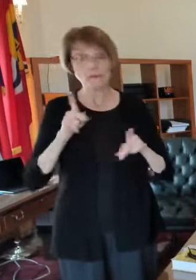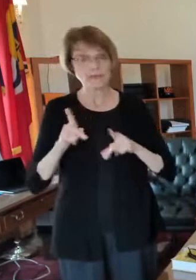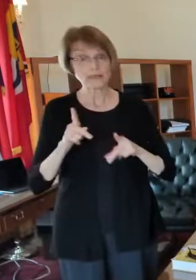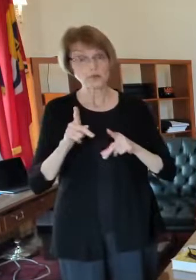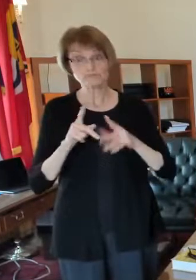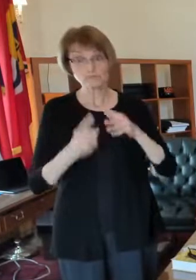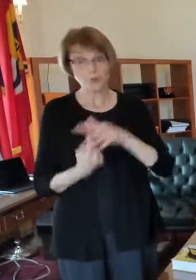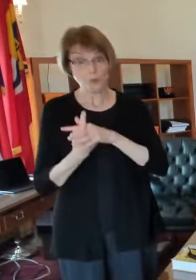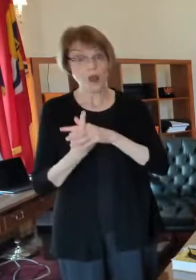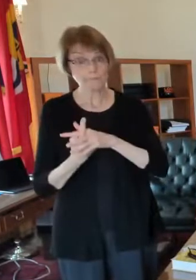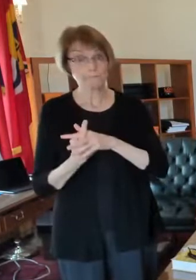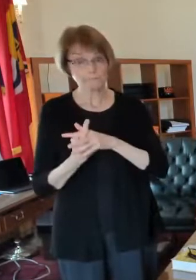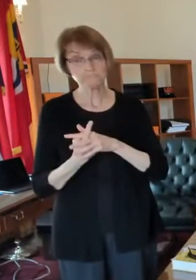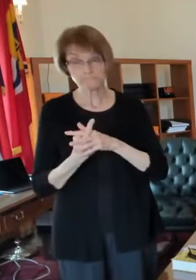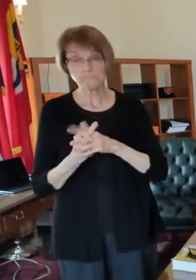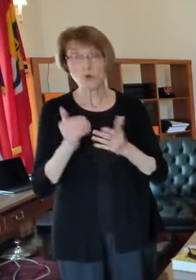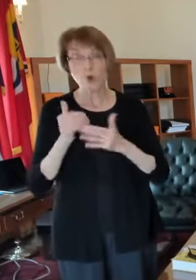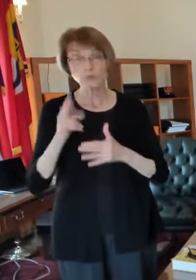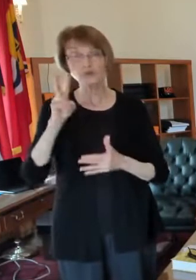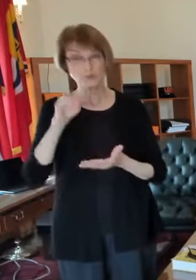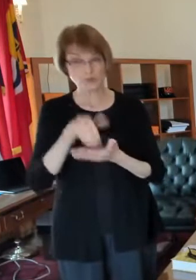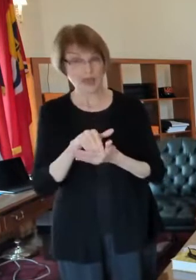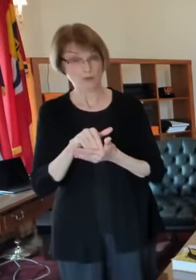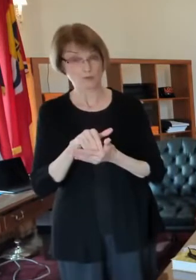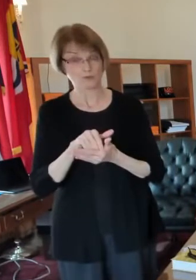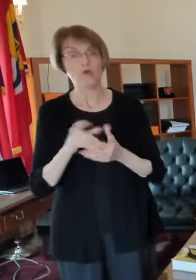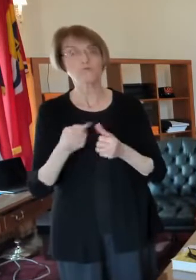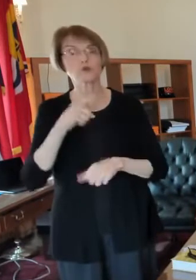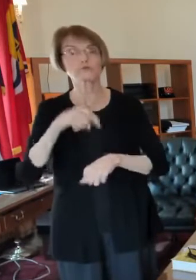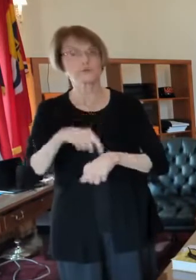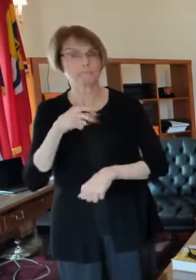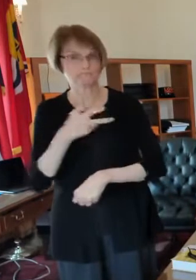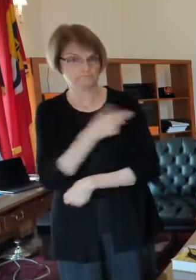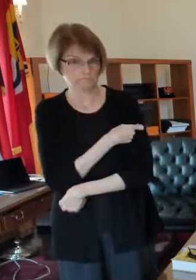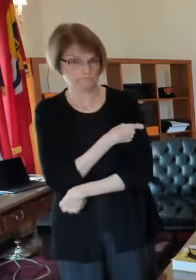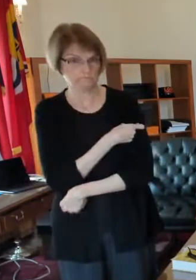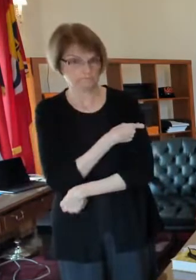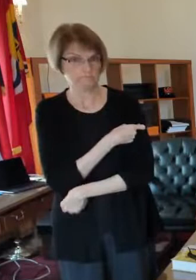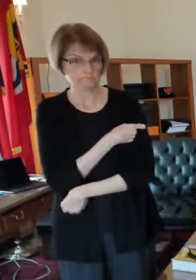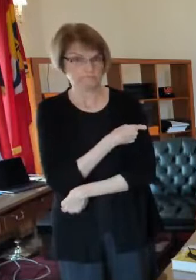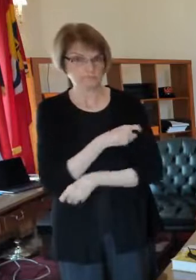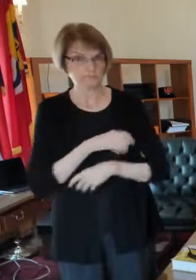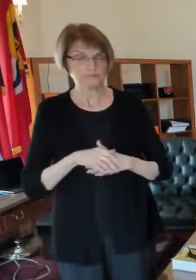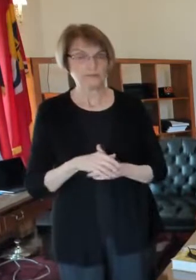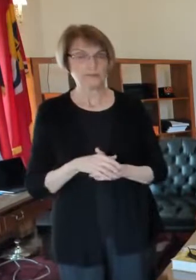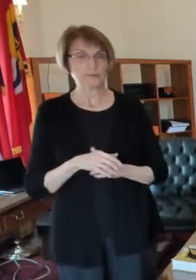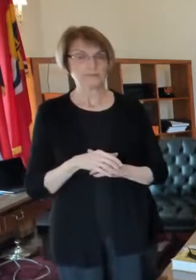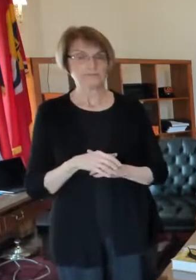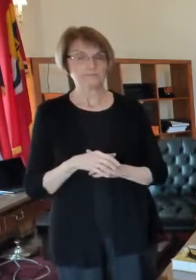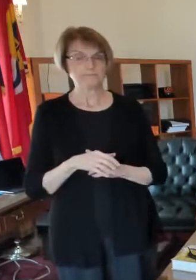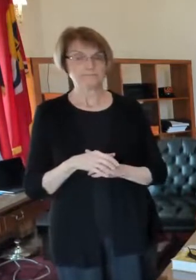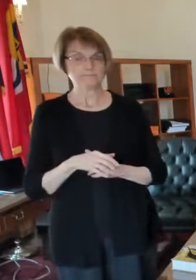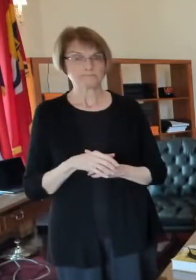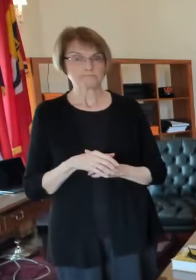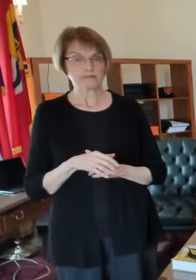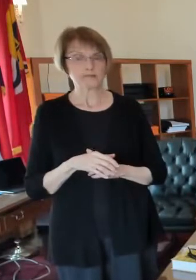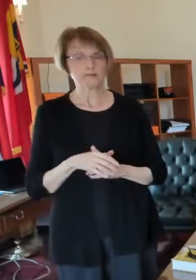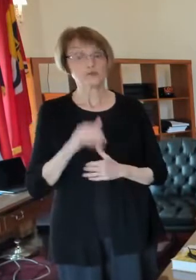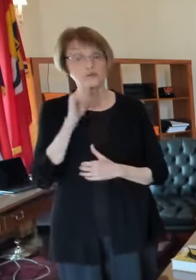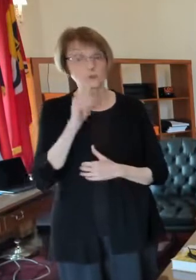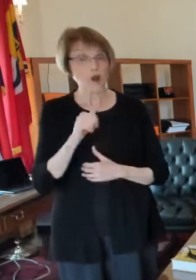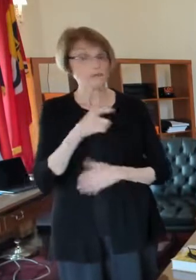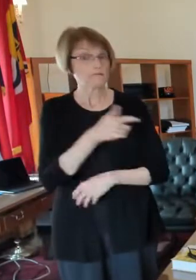do close to 2000 uh first vaccinations tomorrow tomorrow we will be doing the uh moderna